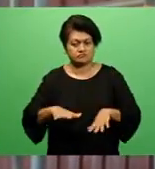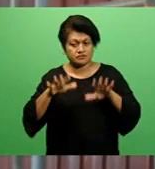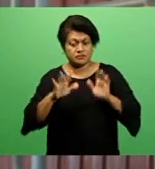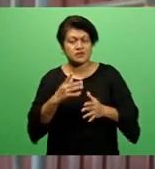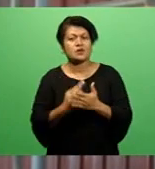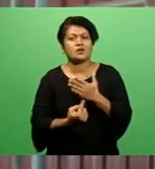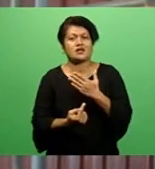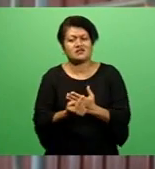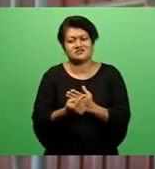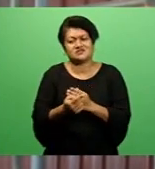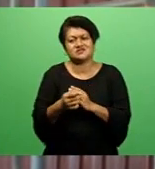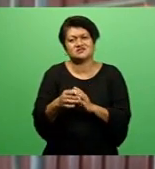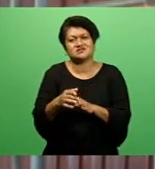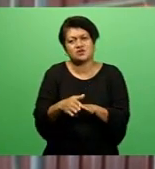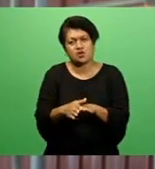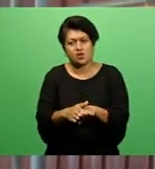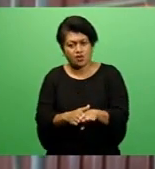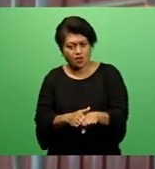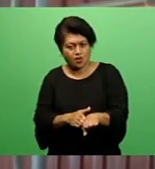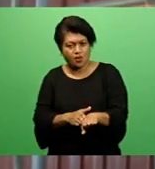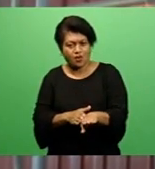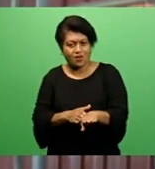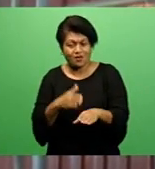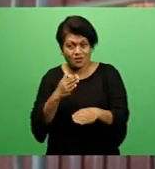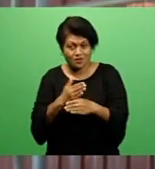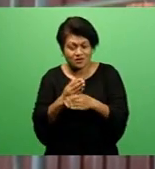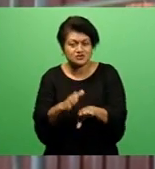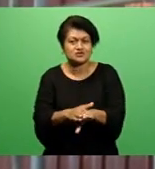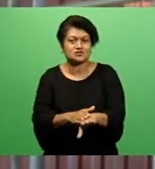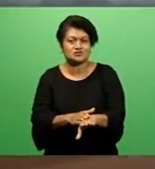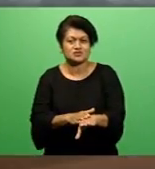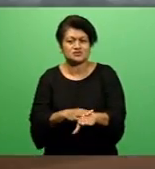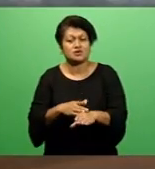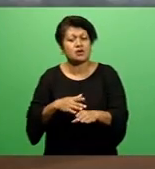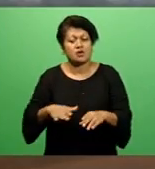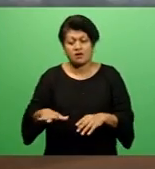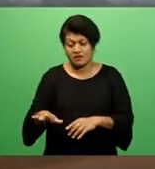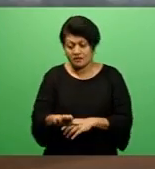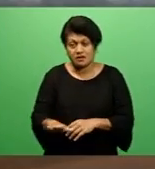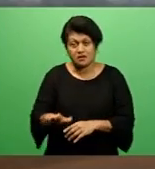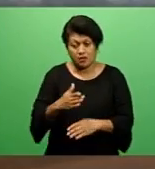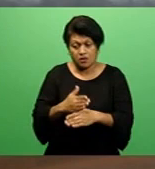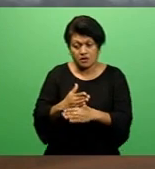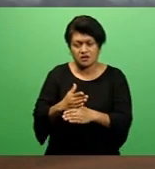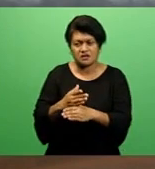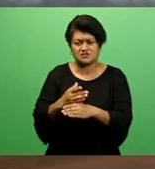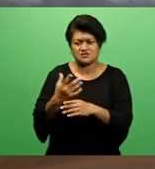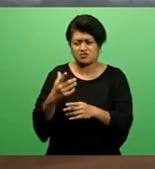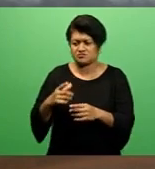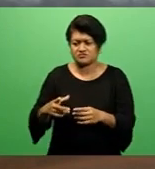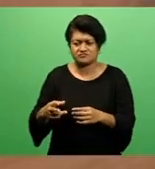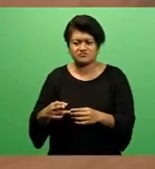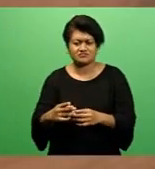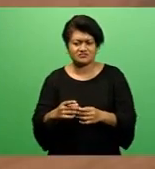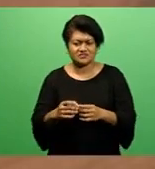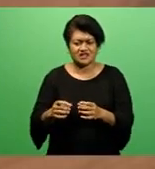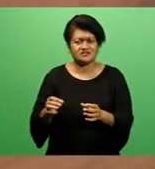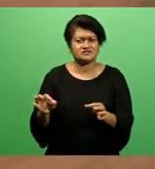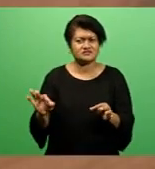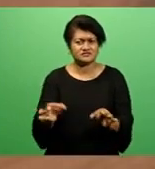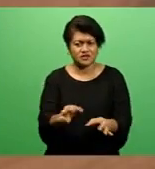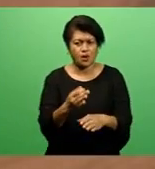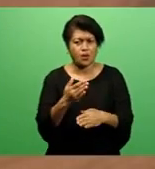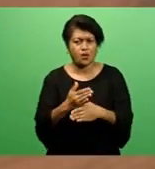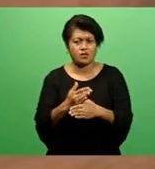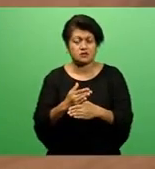because the site is all about cut and fill. And when it rains, becomes too muddy and of course